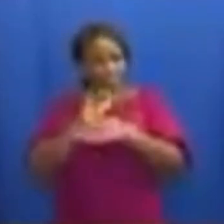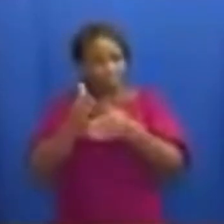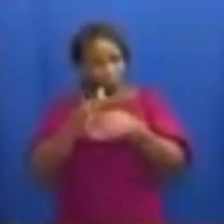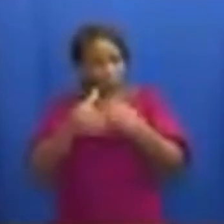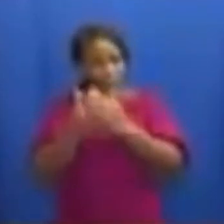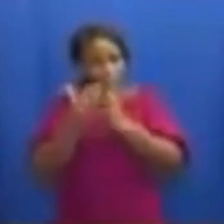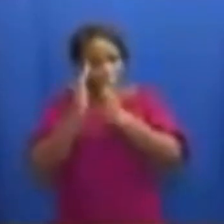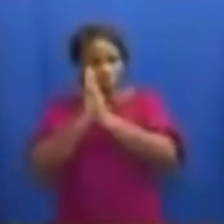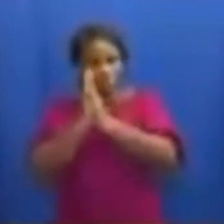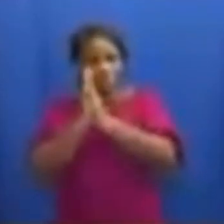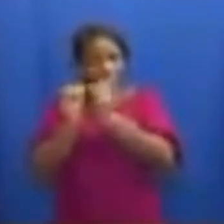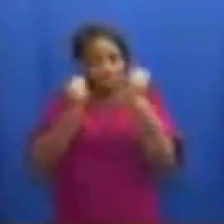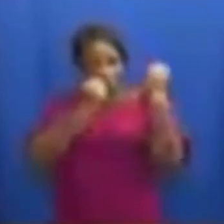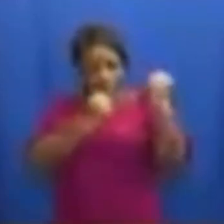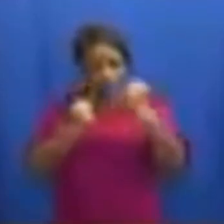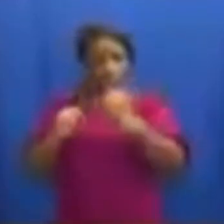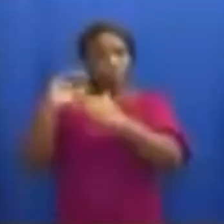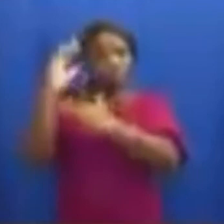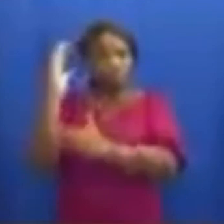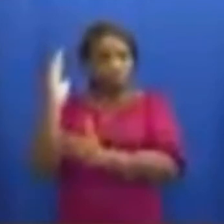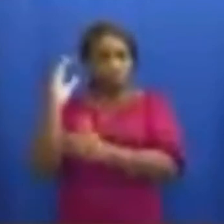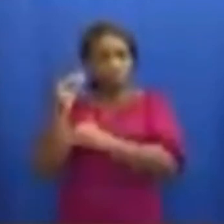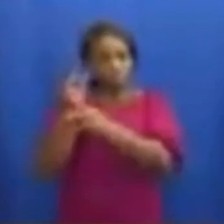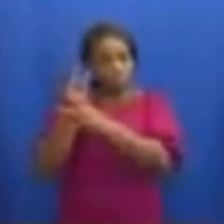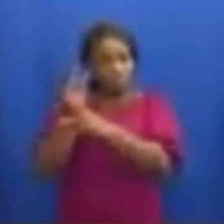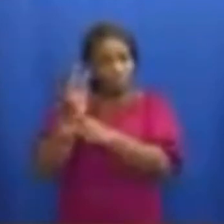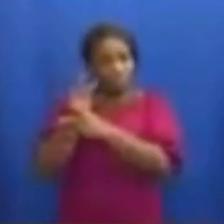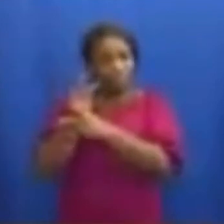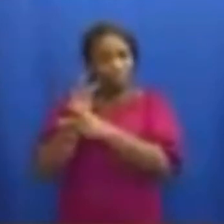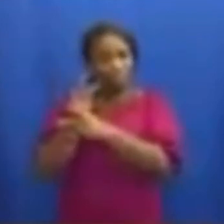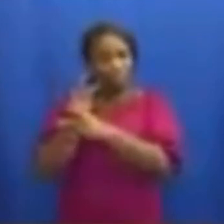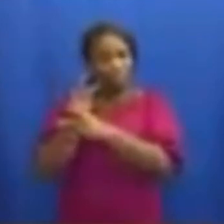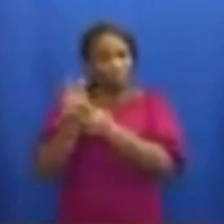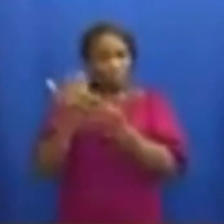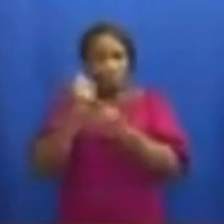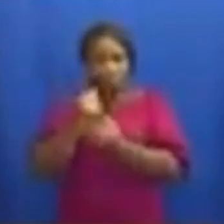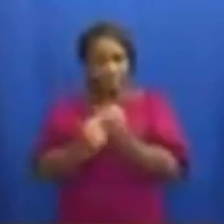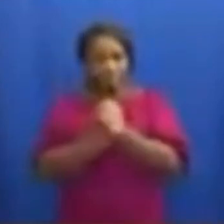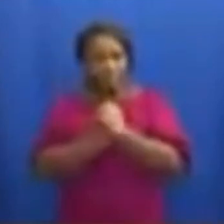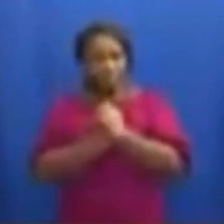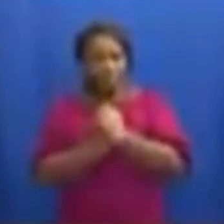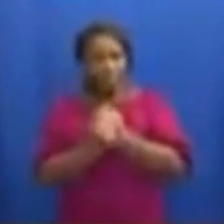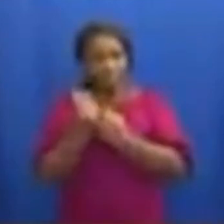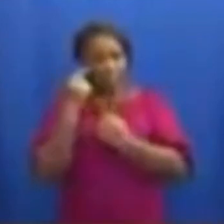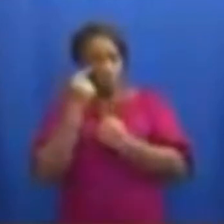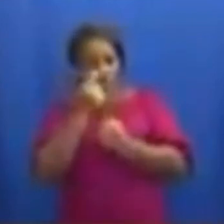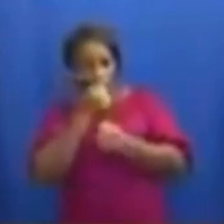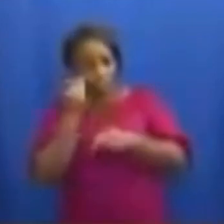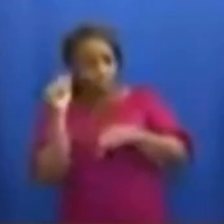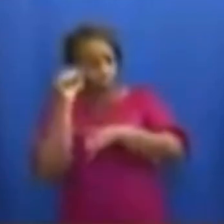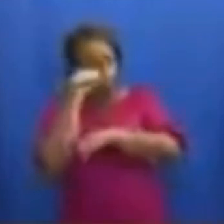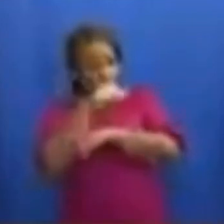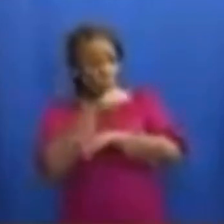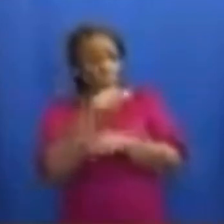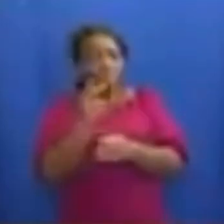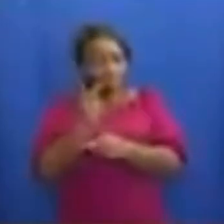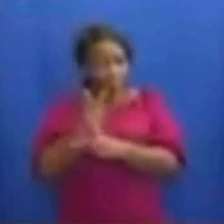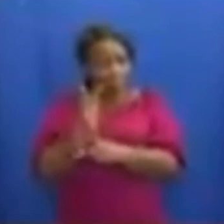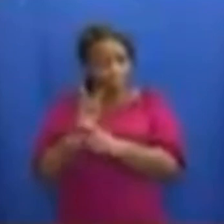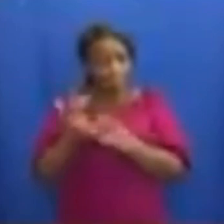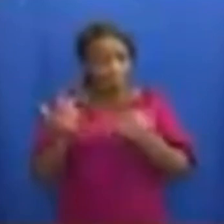to Almighty God to keep a benevolent eye on us and keep us from harm.